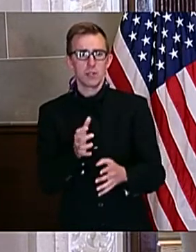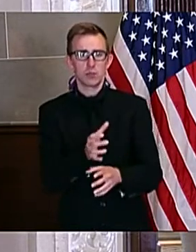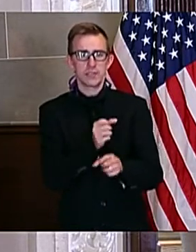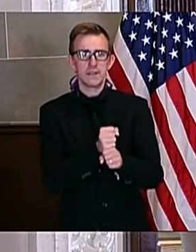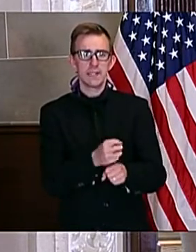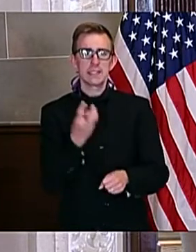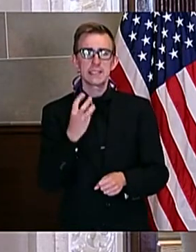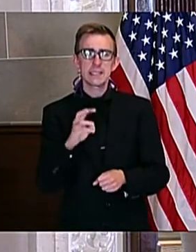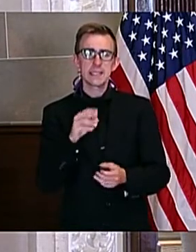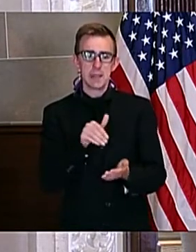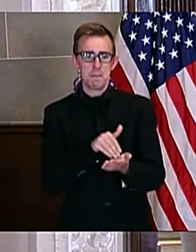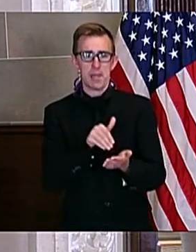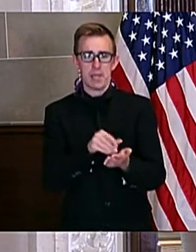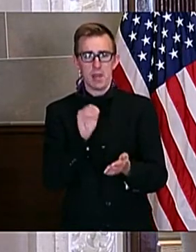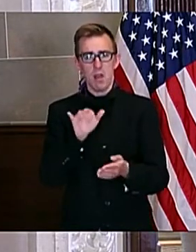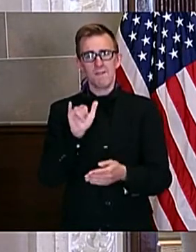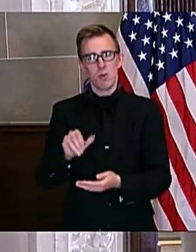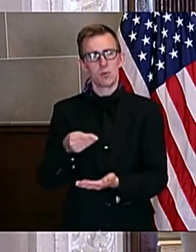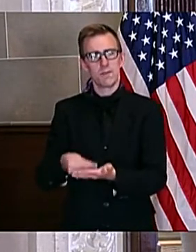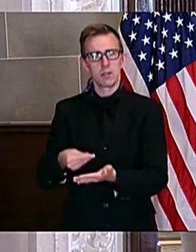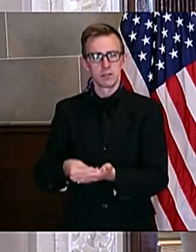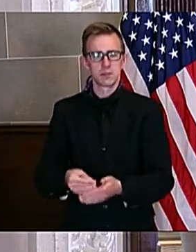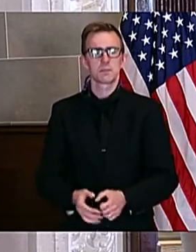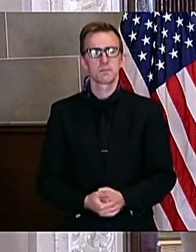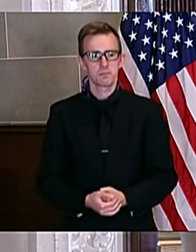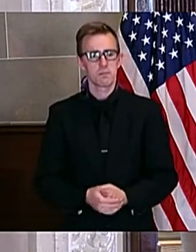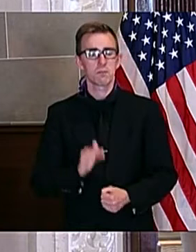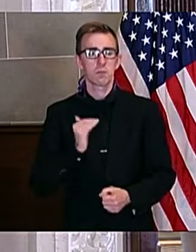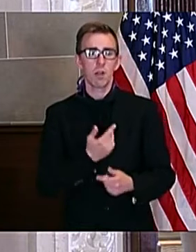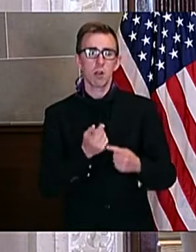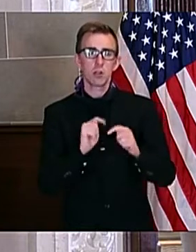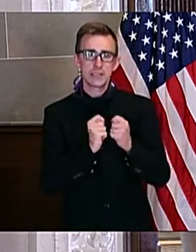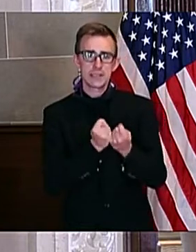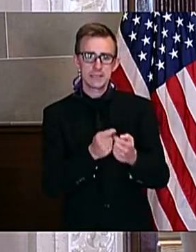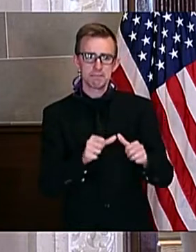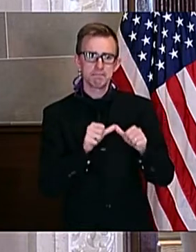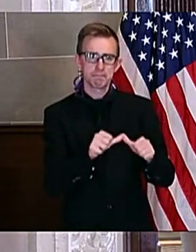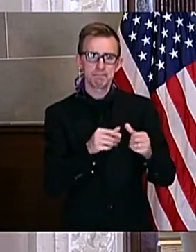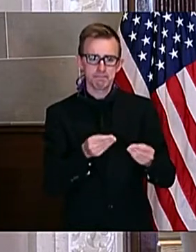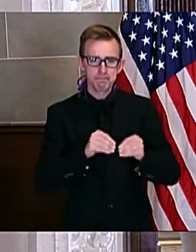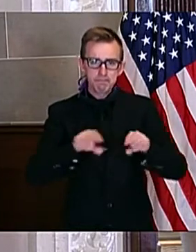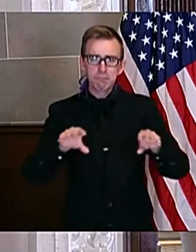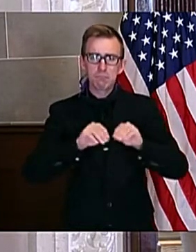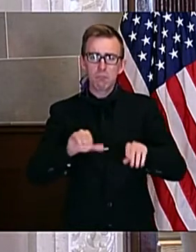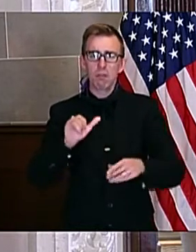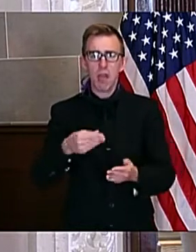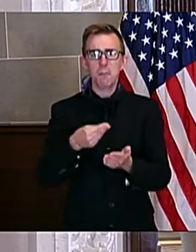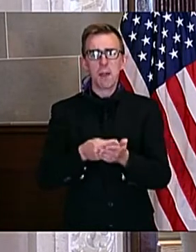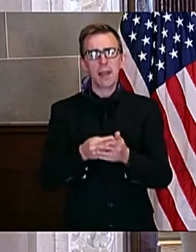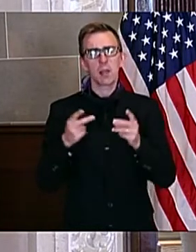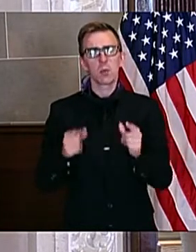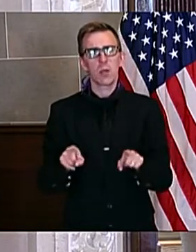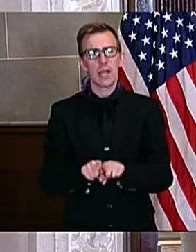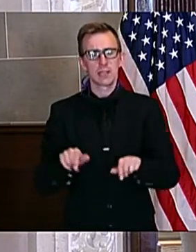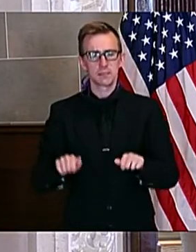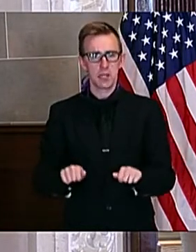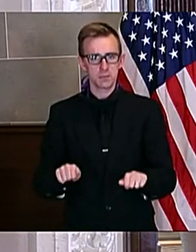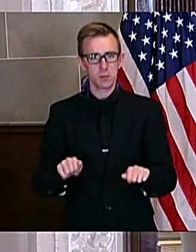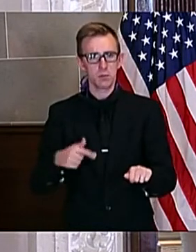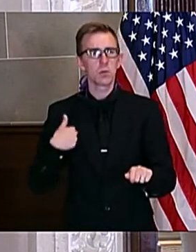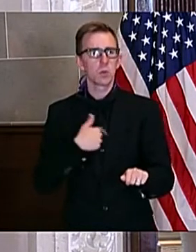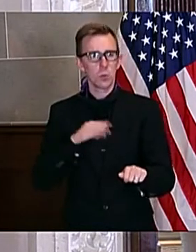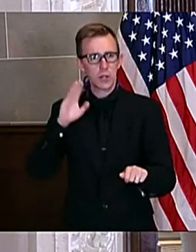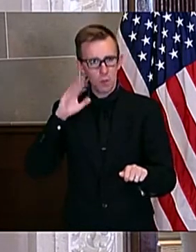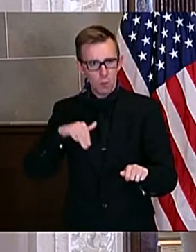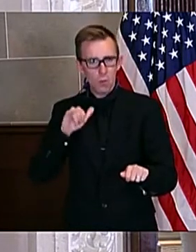$16 million of those funds. Our team continues to distribute these dollars as quickly as we can, knowing how important